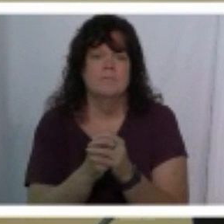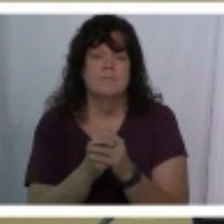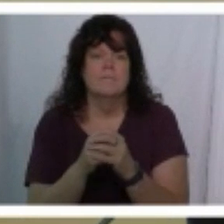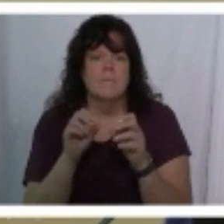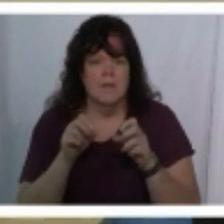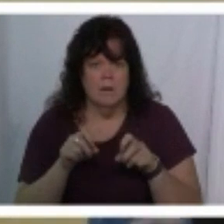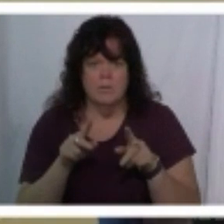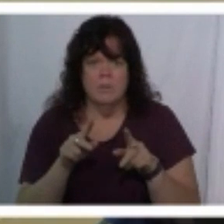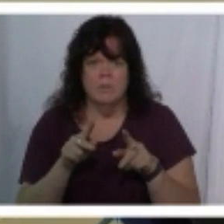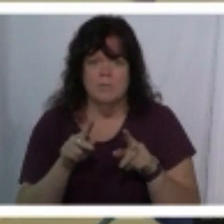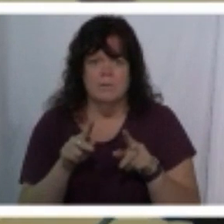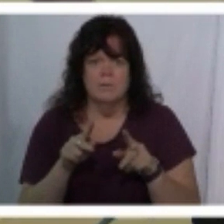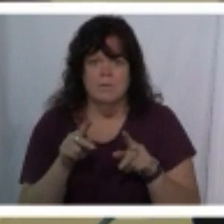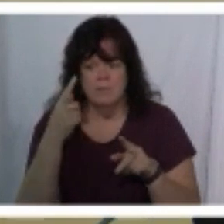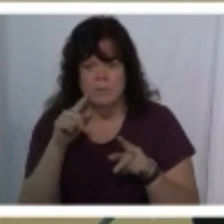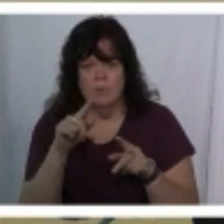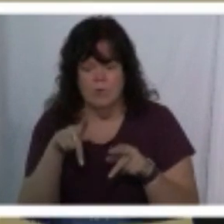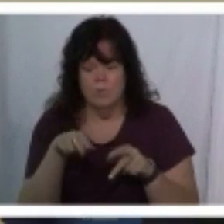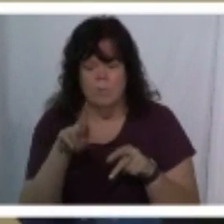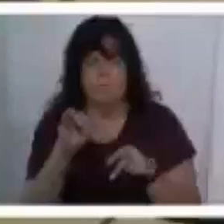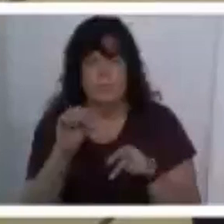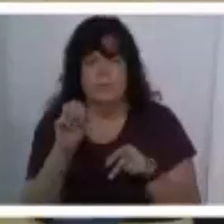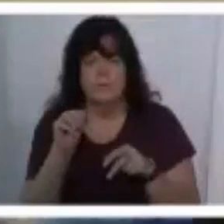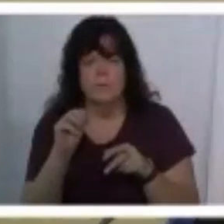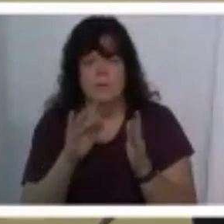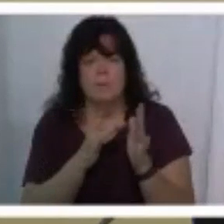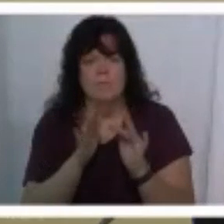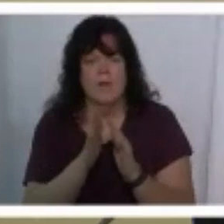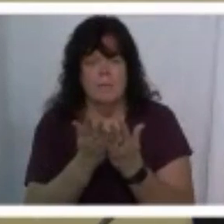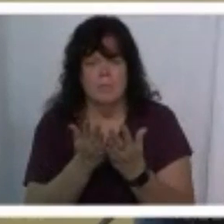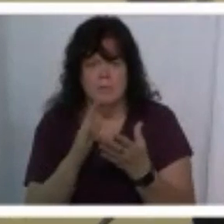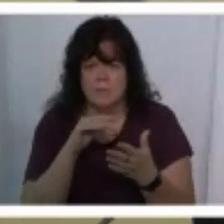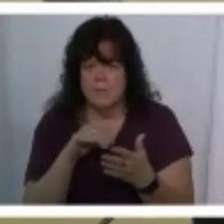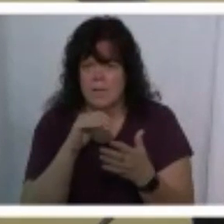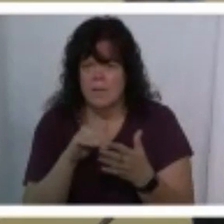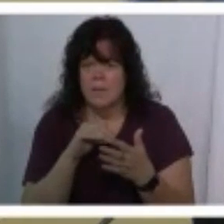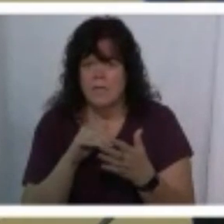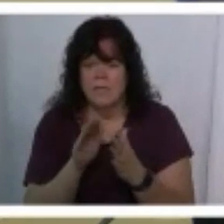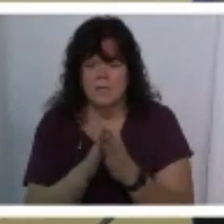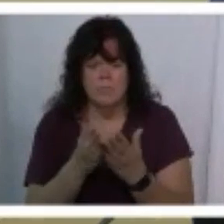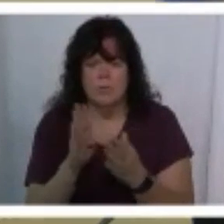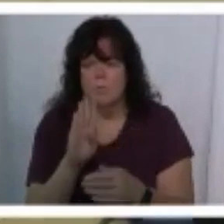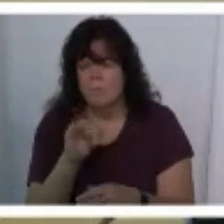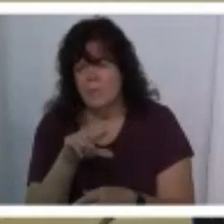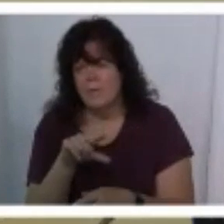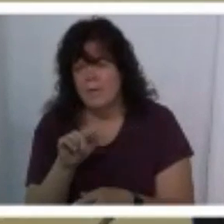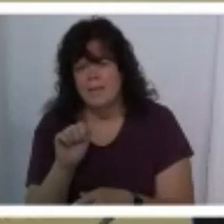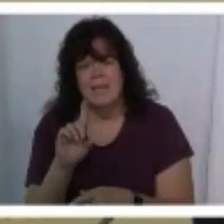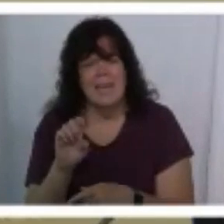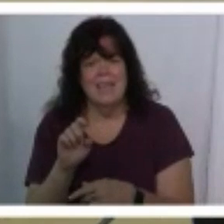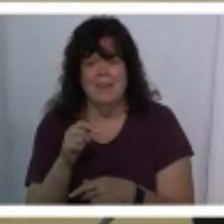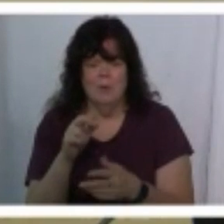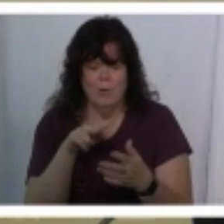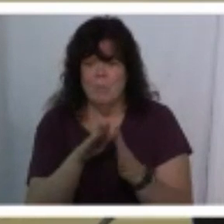opportunities for prison bible studies systematic theology book brigade reading books i would have never pulled off